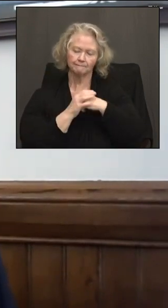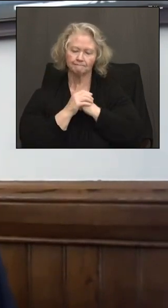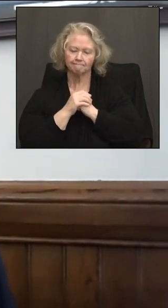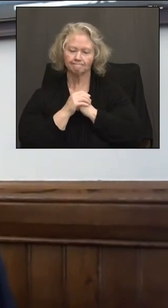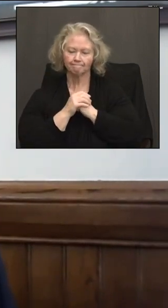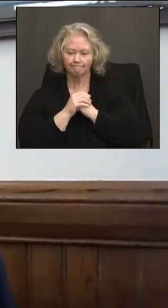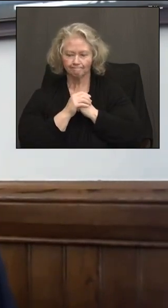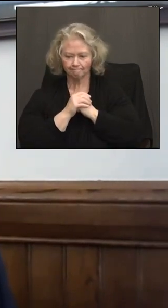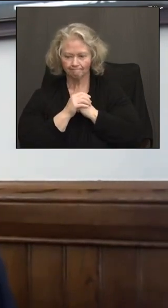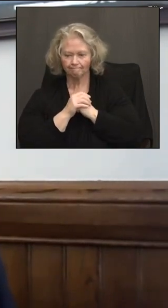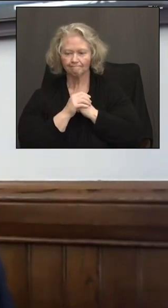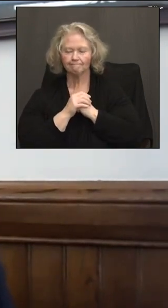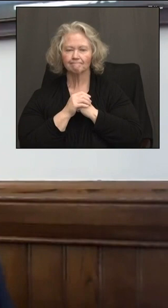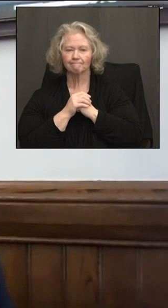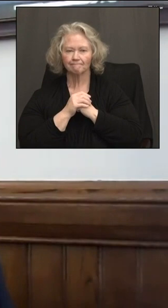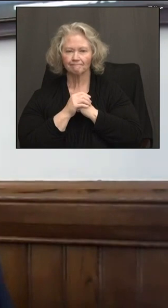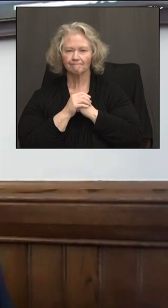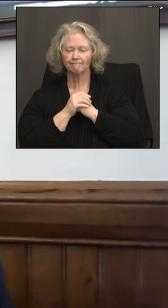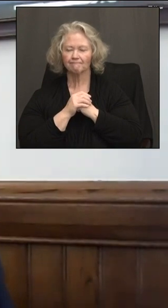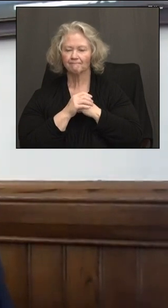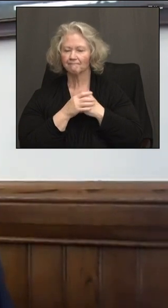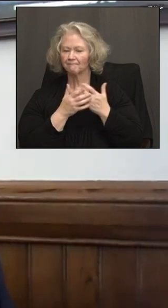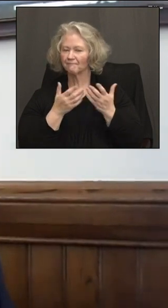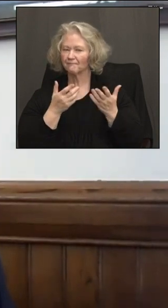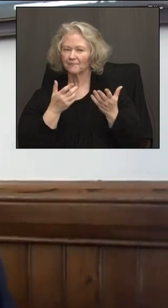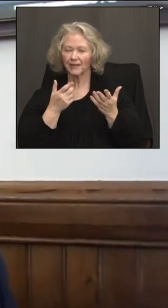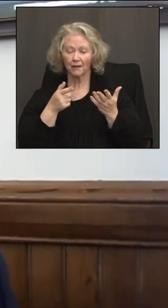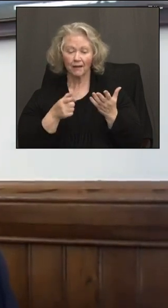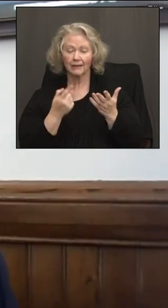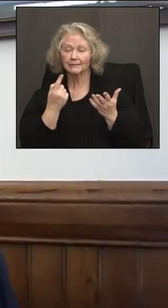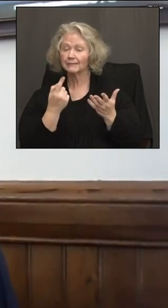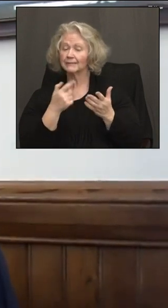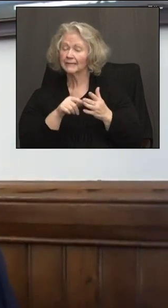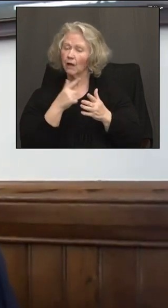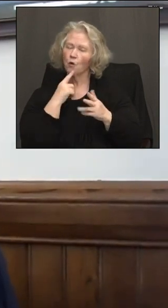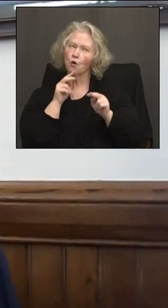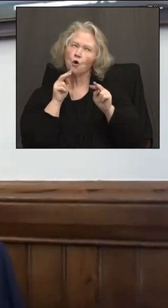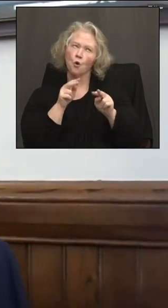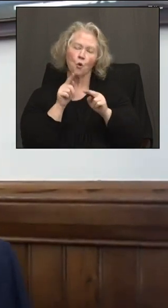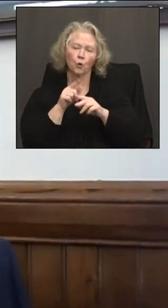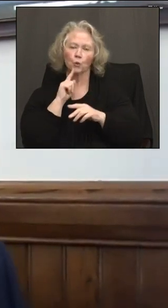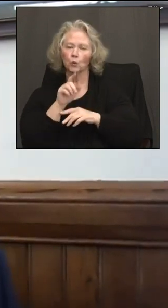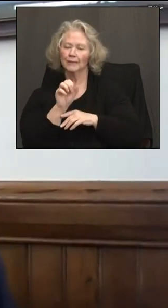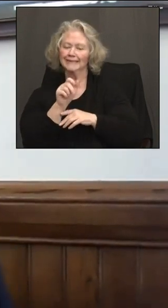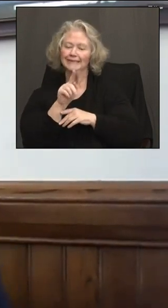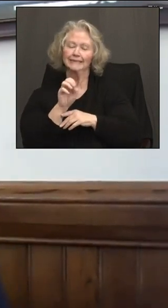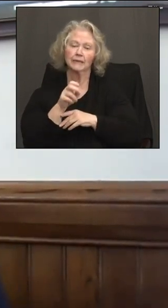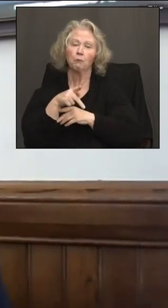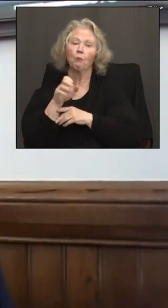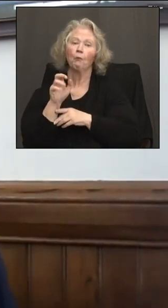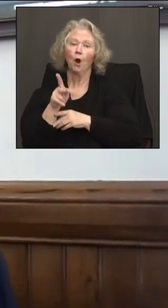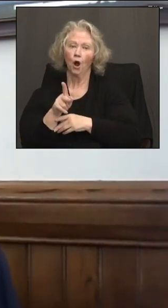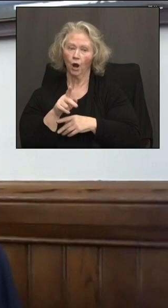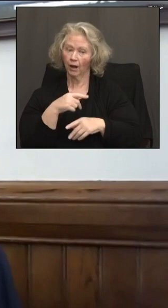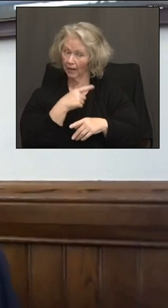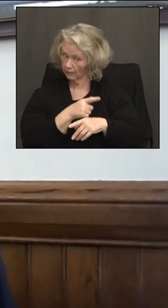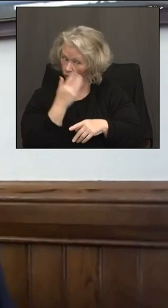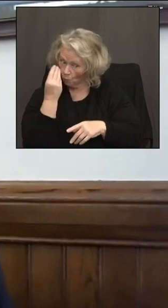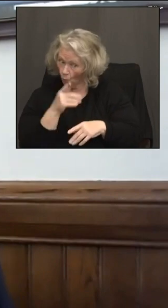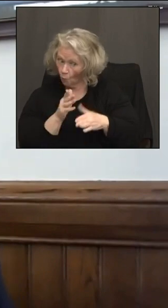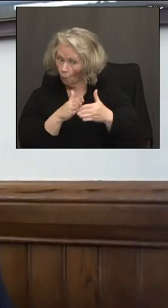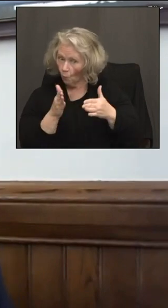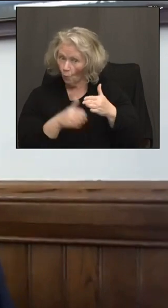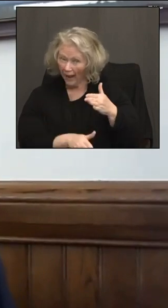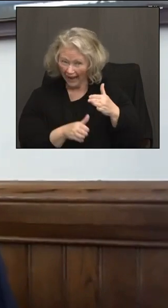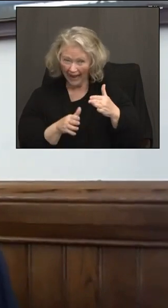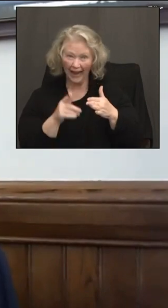One of the kids there said he looked forward to going to a state park. And when the governor said that we're going to have free bus service on the weekends,